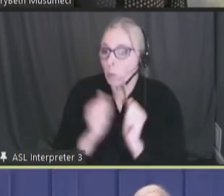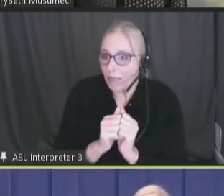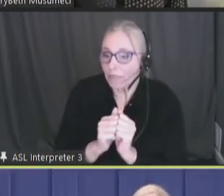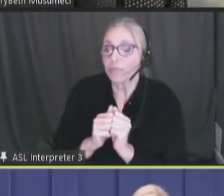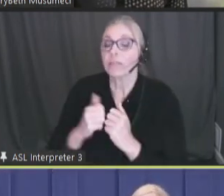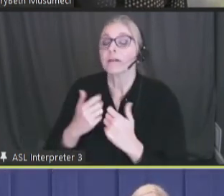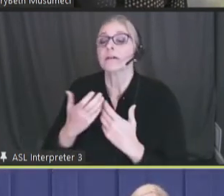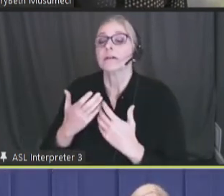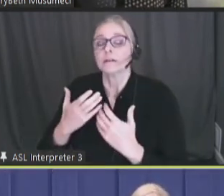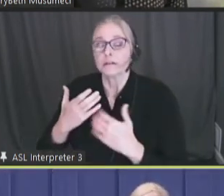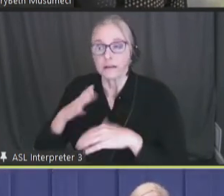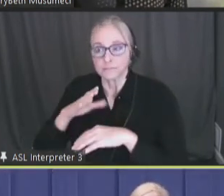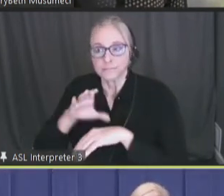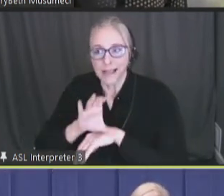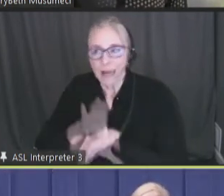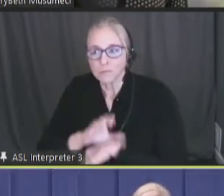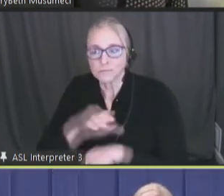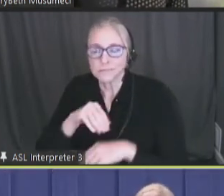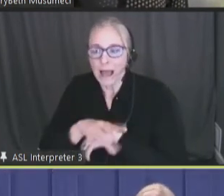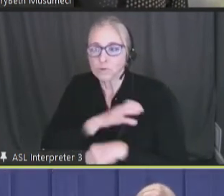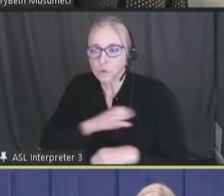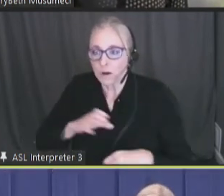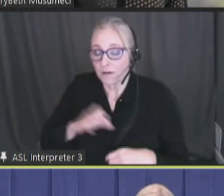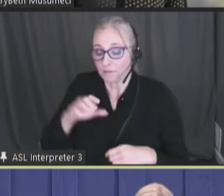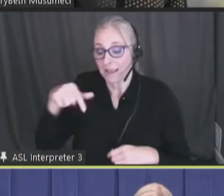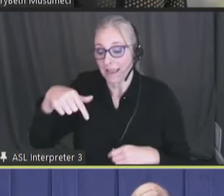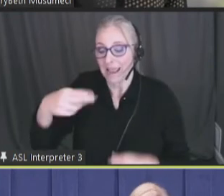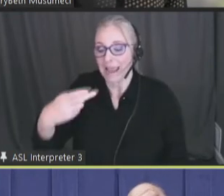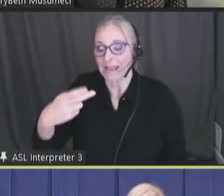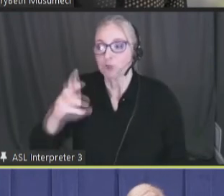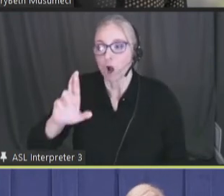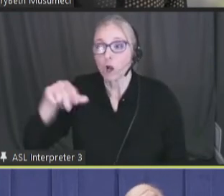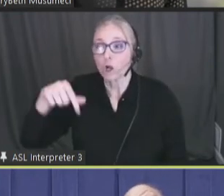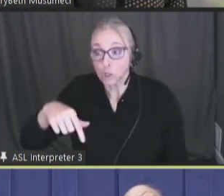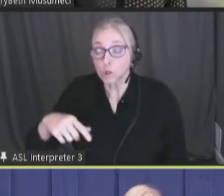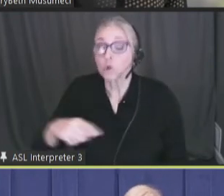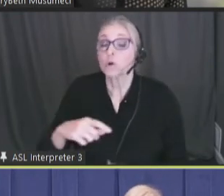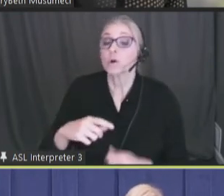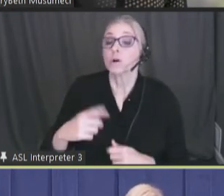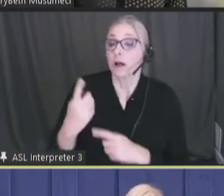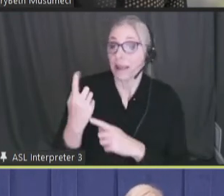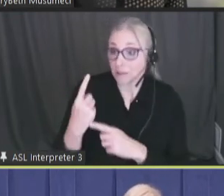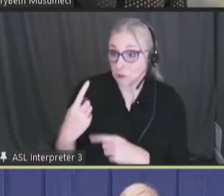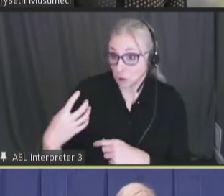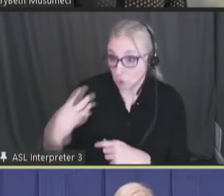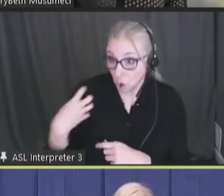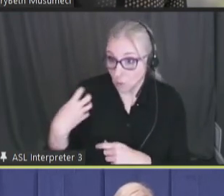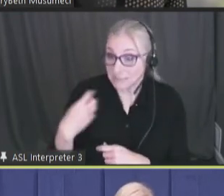of HRQ. At the end of last year, I co-chaired a committee advising the NIH